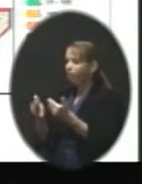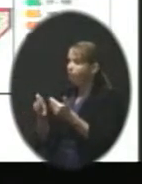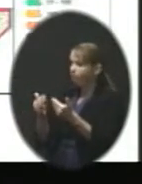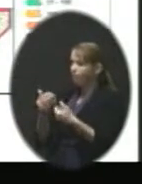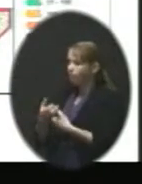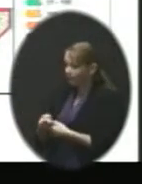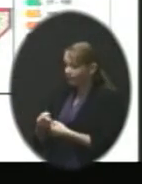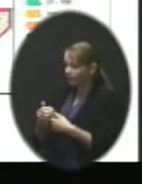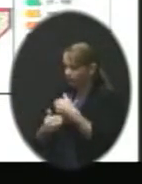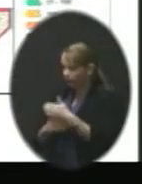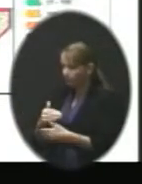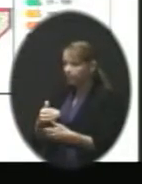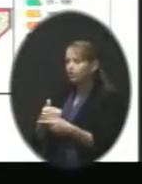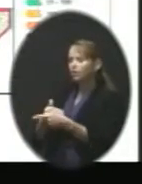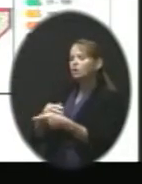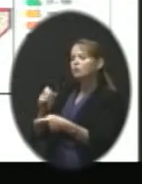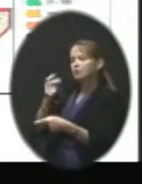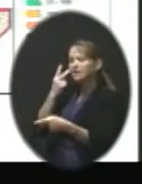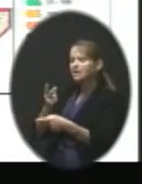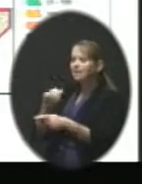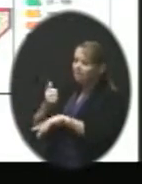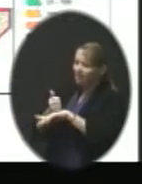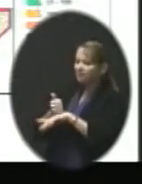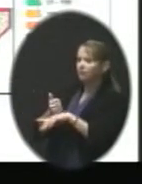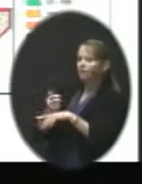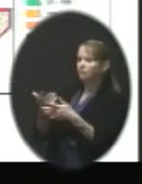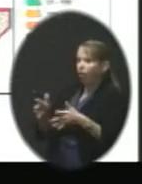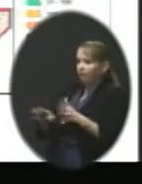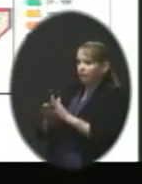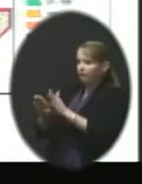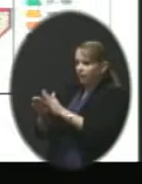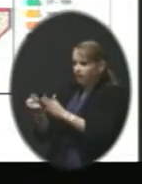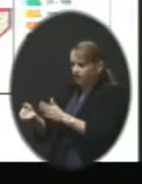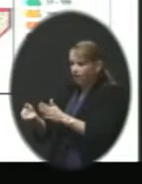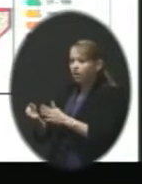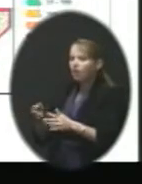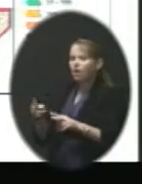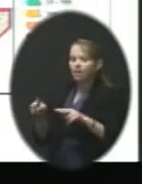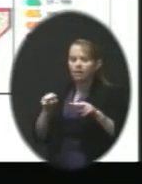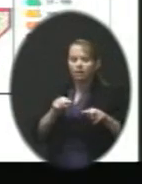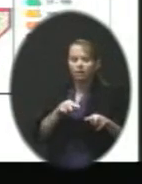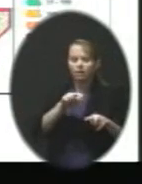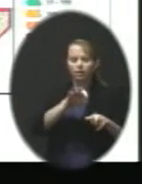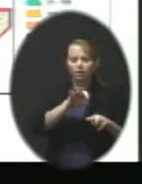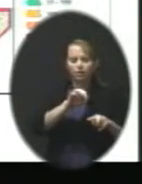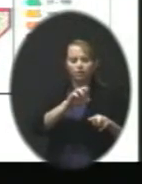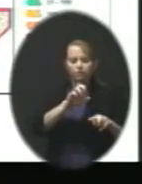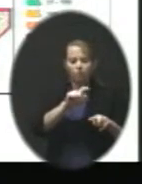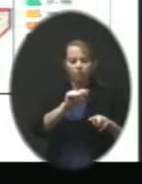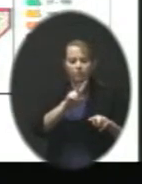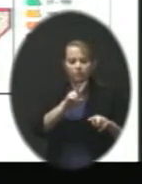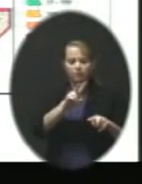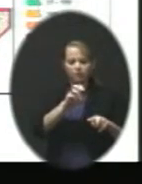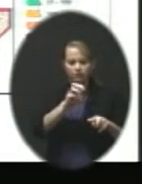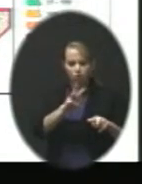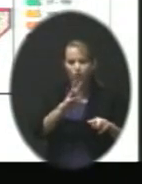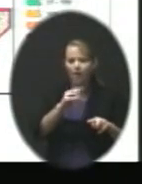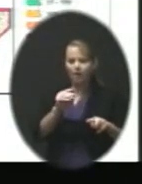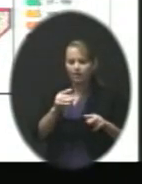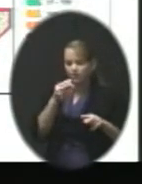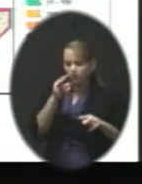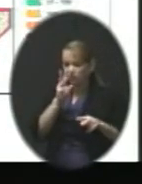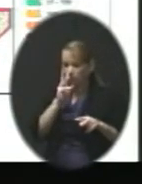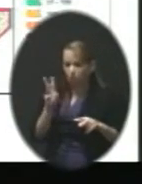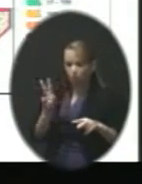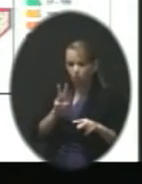And so you can see that based on the development. What you can see if you look over in Forest View and then even just west of the Elementary 35